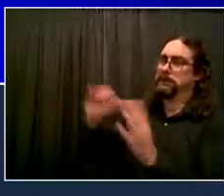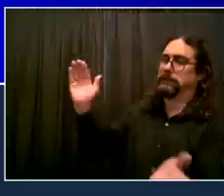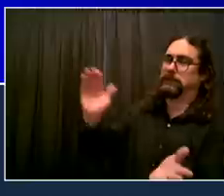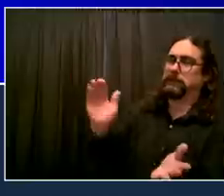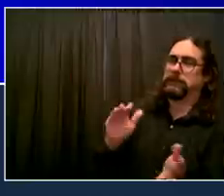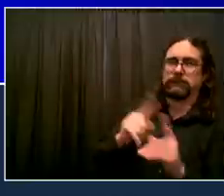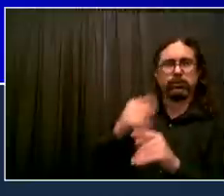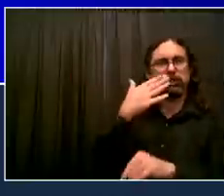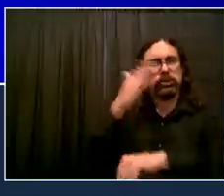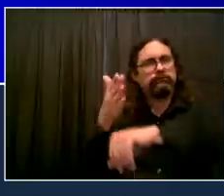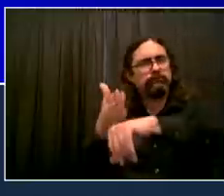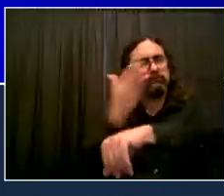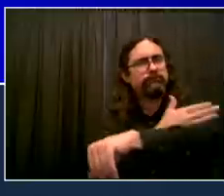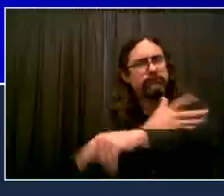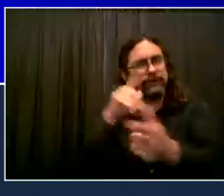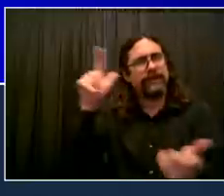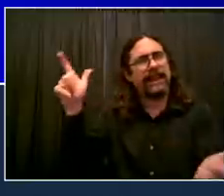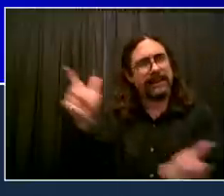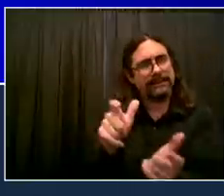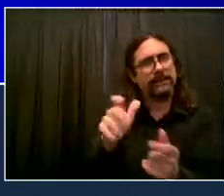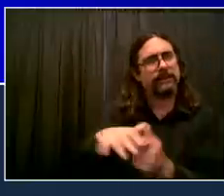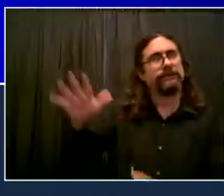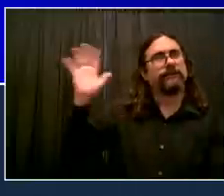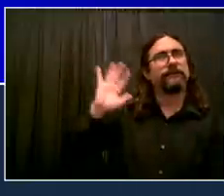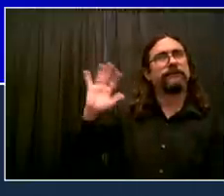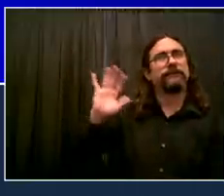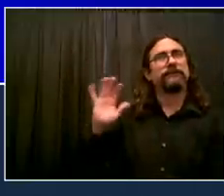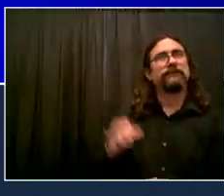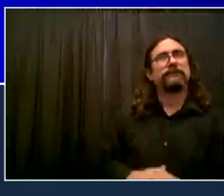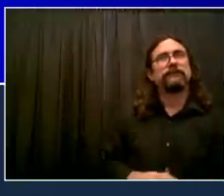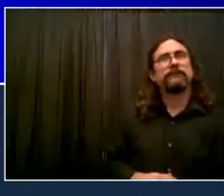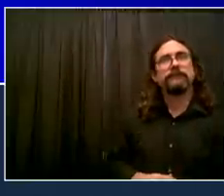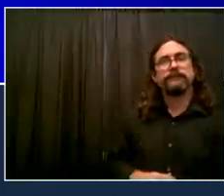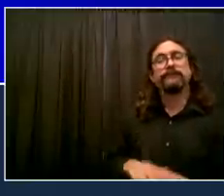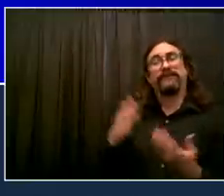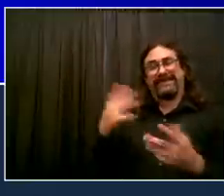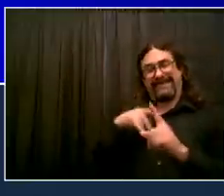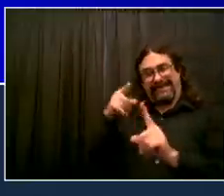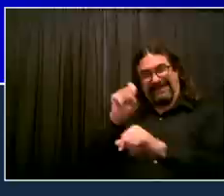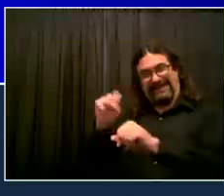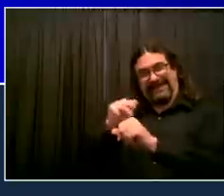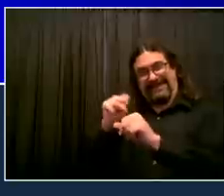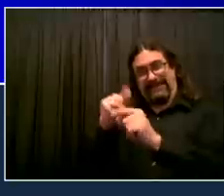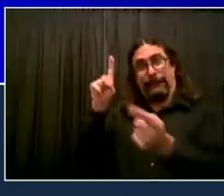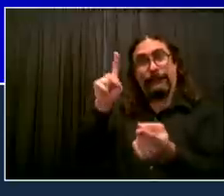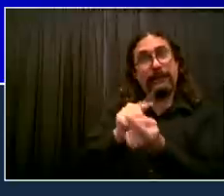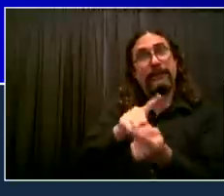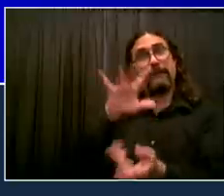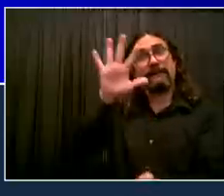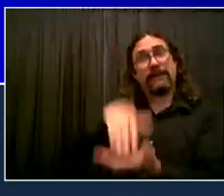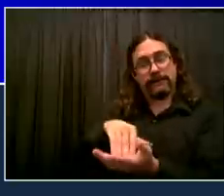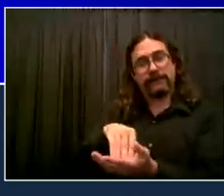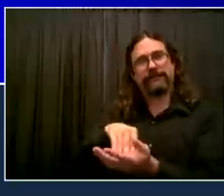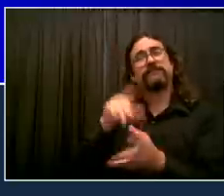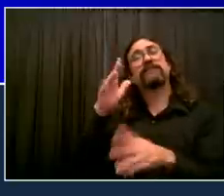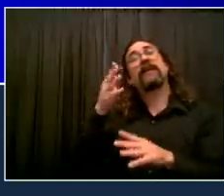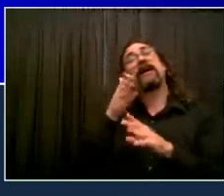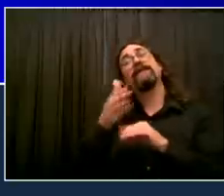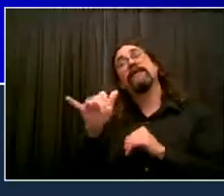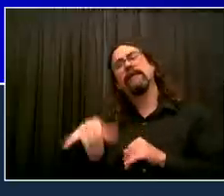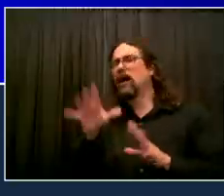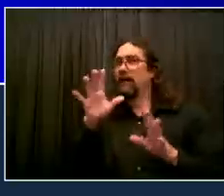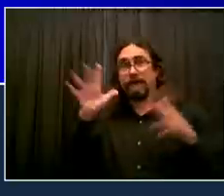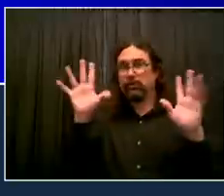4,000 plus and keep going downward as much as we can, but get it under 5,000 the weeks ahead. That in